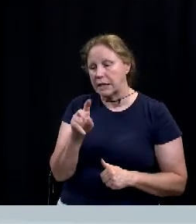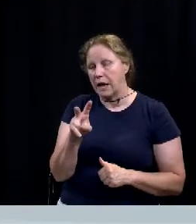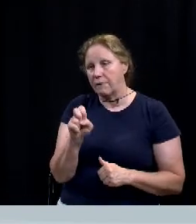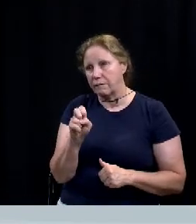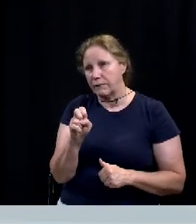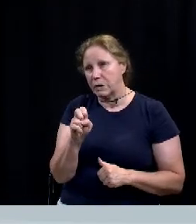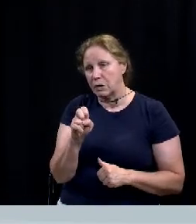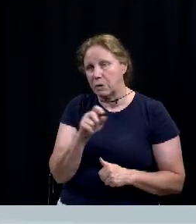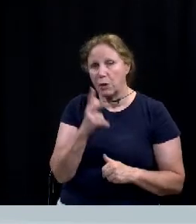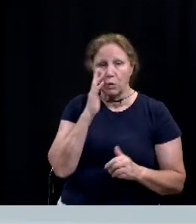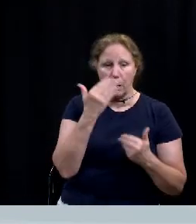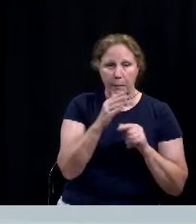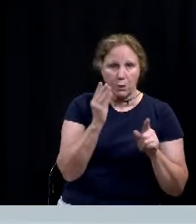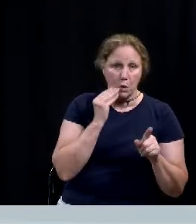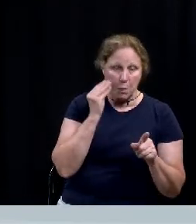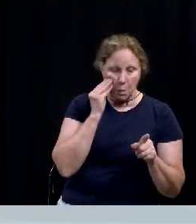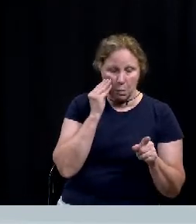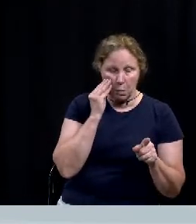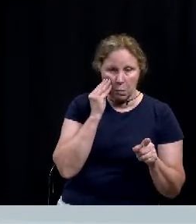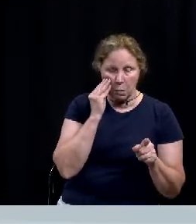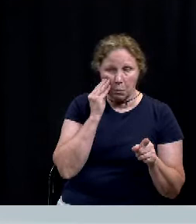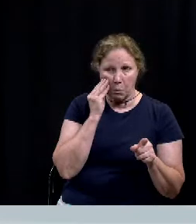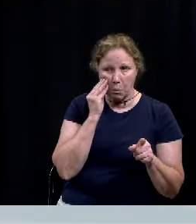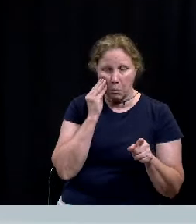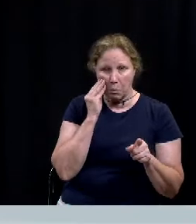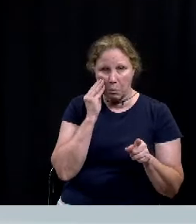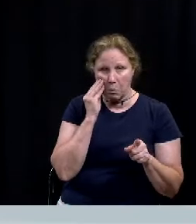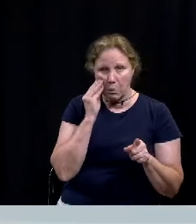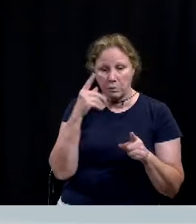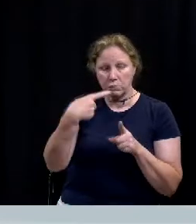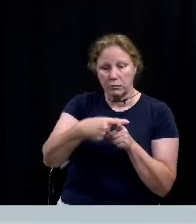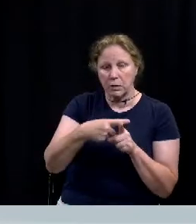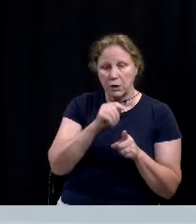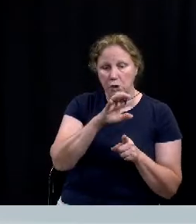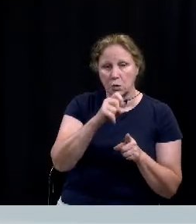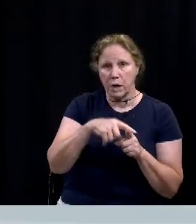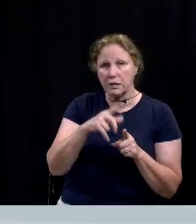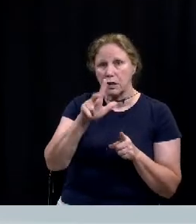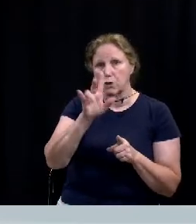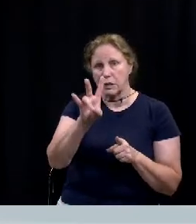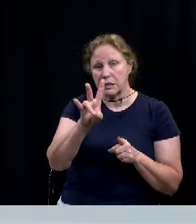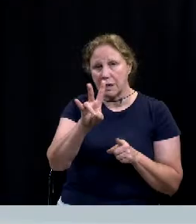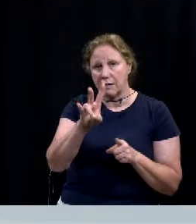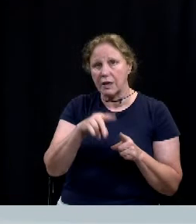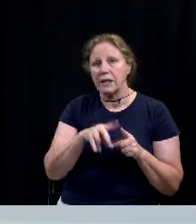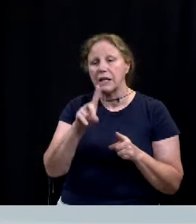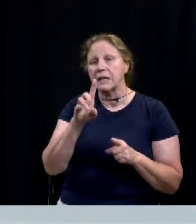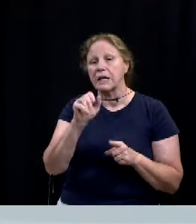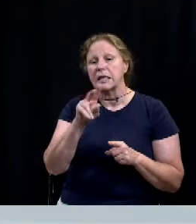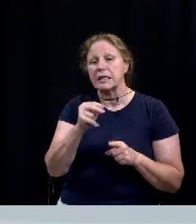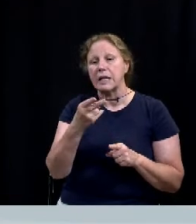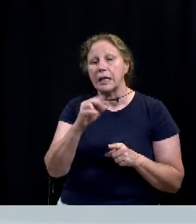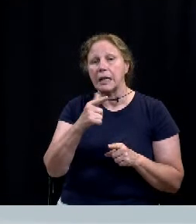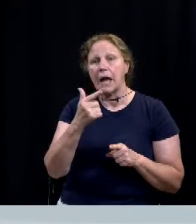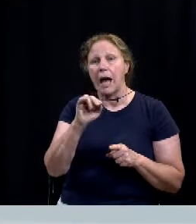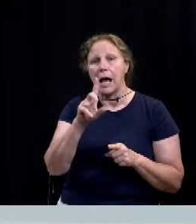is a three-bedroom home at the intersection of Trice and 37th and our Dean Highland Neighborhood Association.